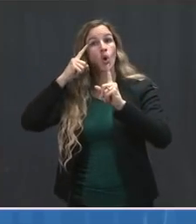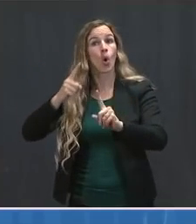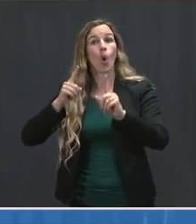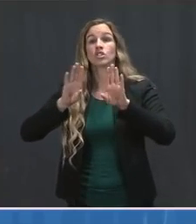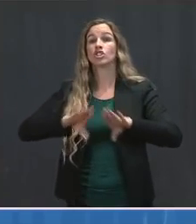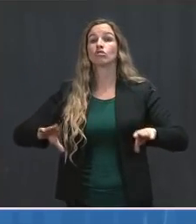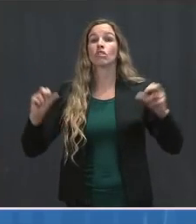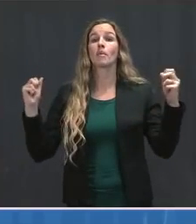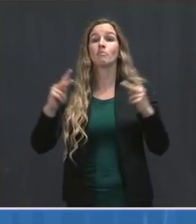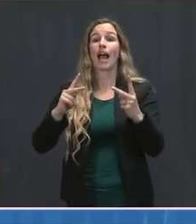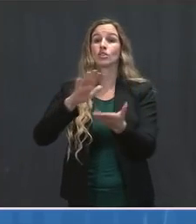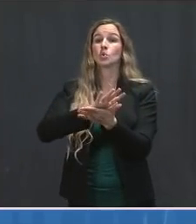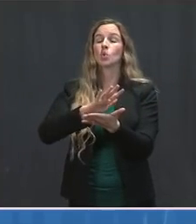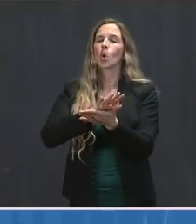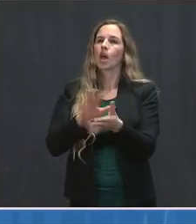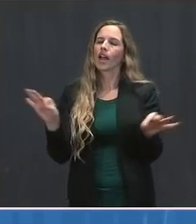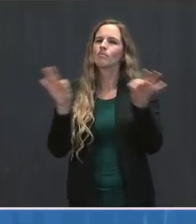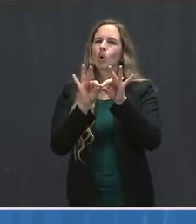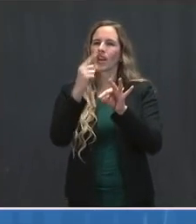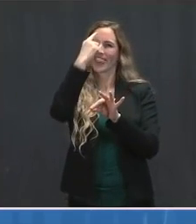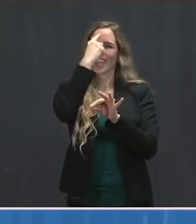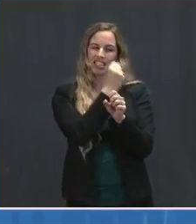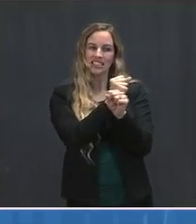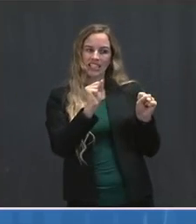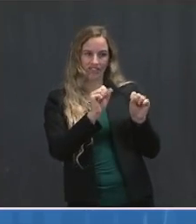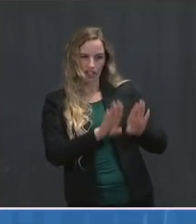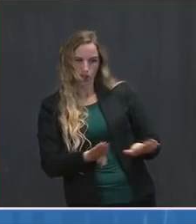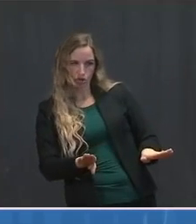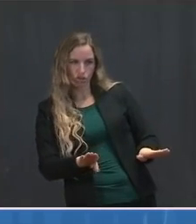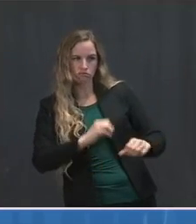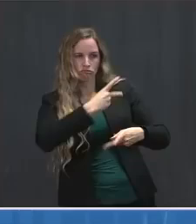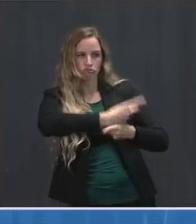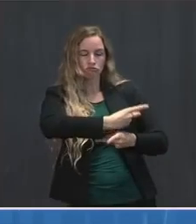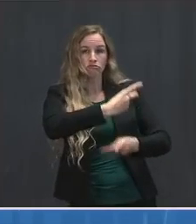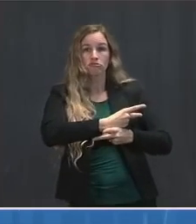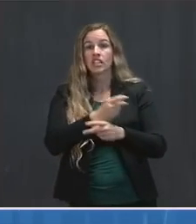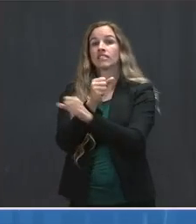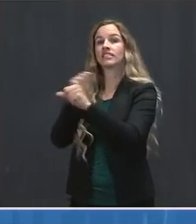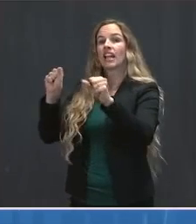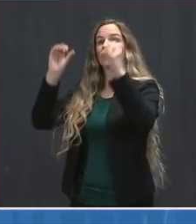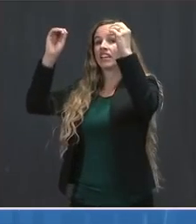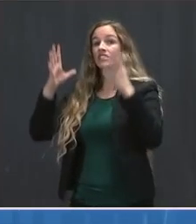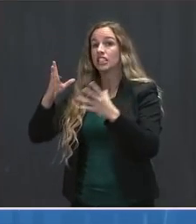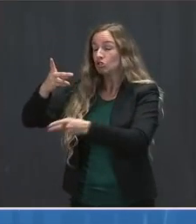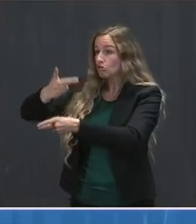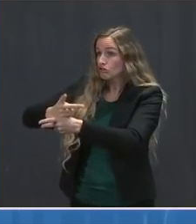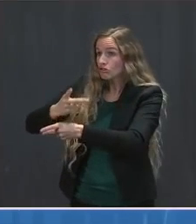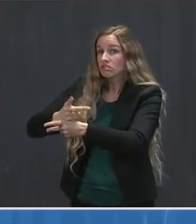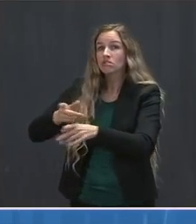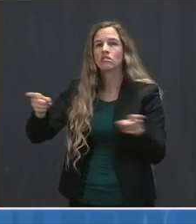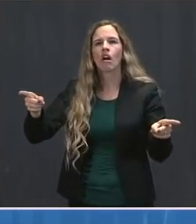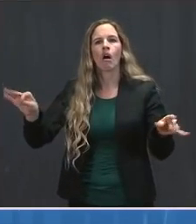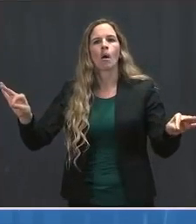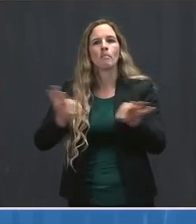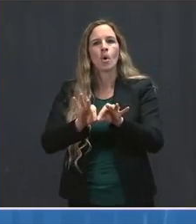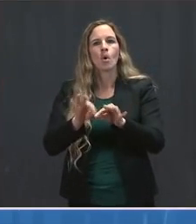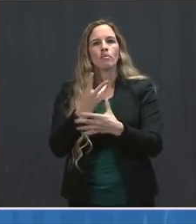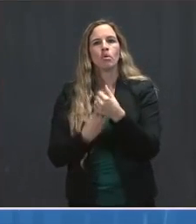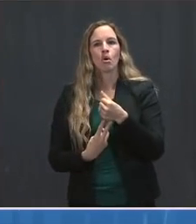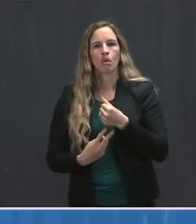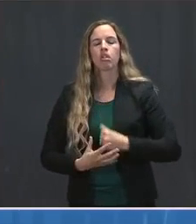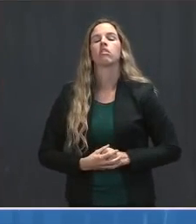both with the safety of the children and the safety of the teachers as utmost and critical in making sure that that happens.